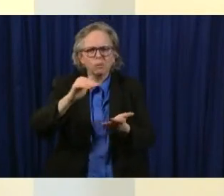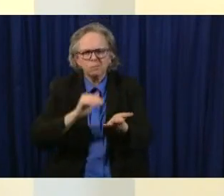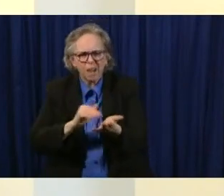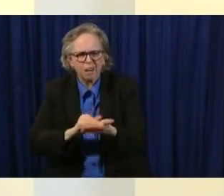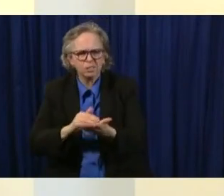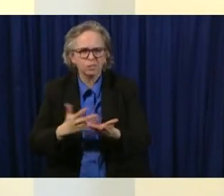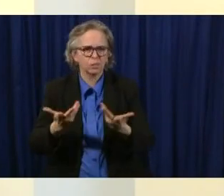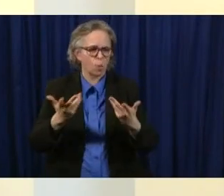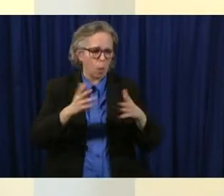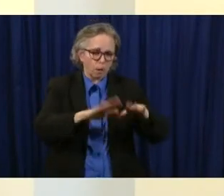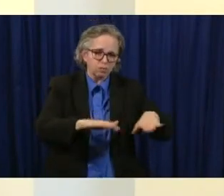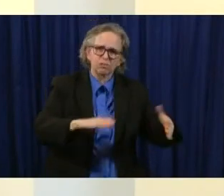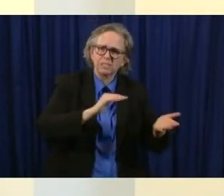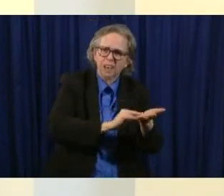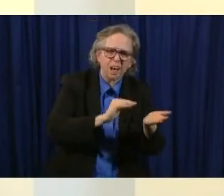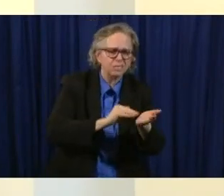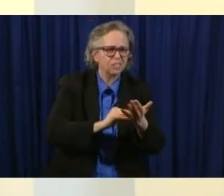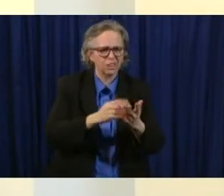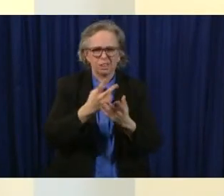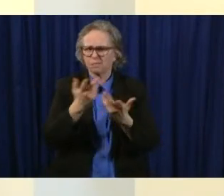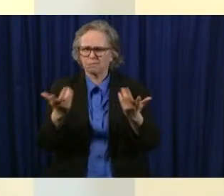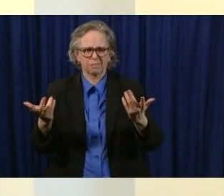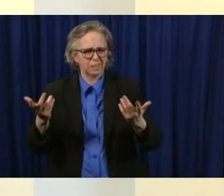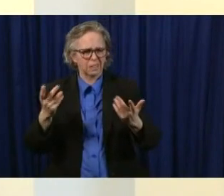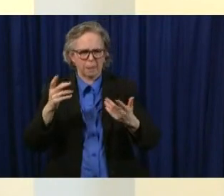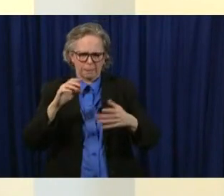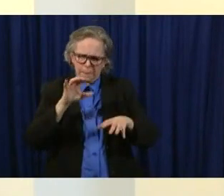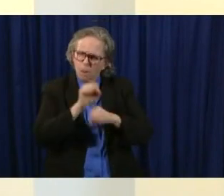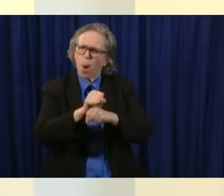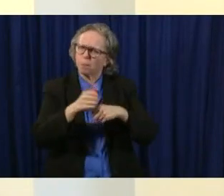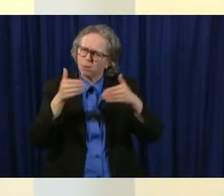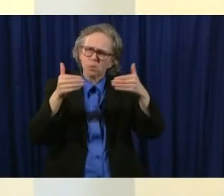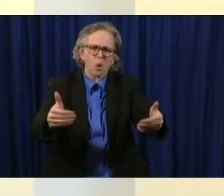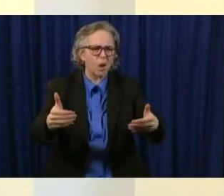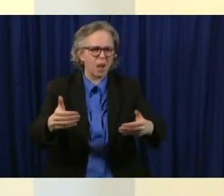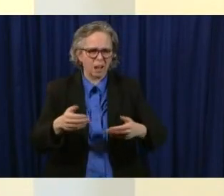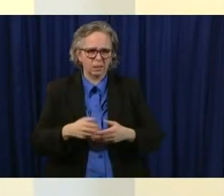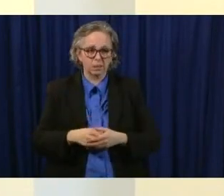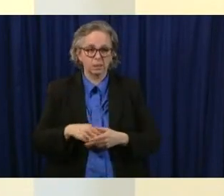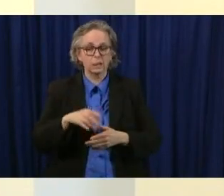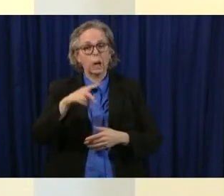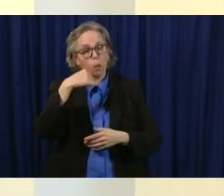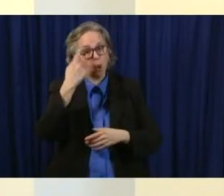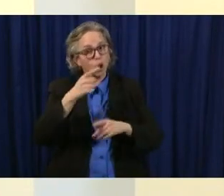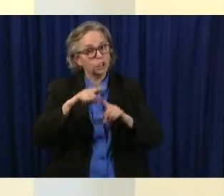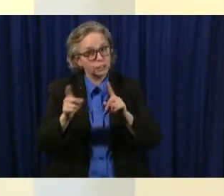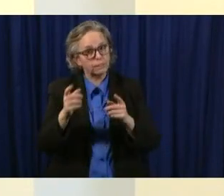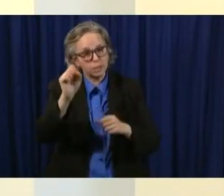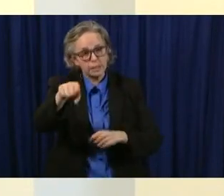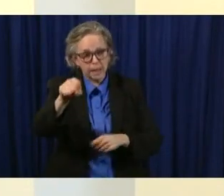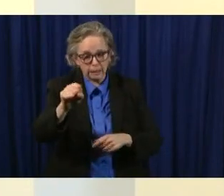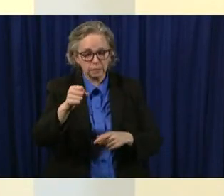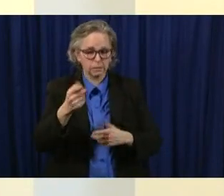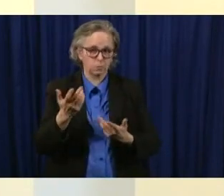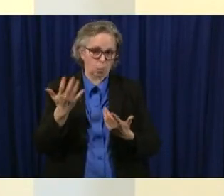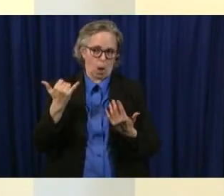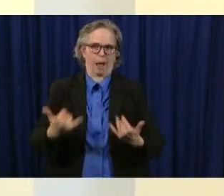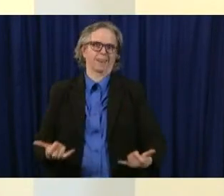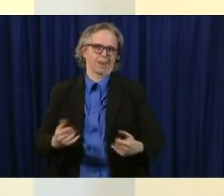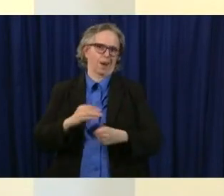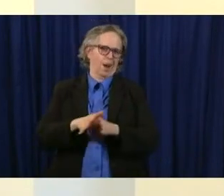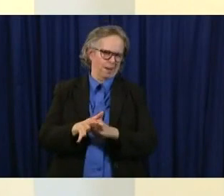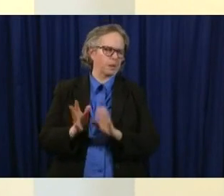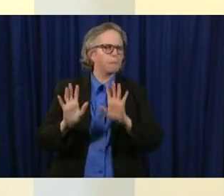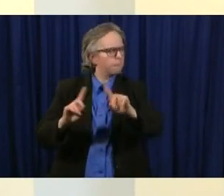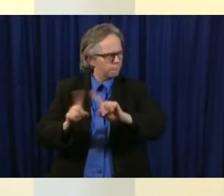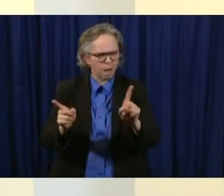to make those appointments they'll be doing some unique things going forward there are some looks at morning